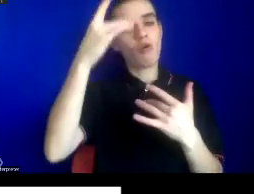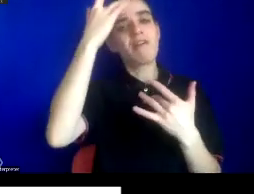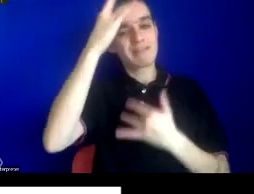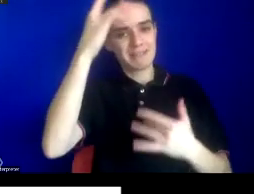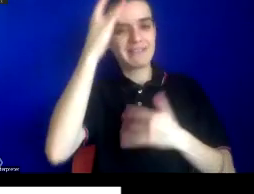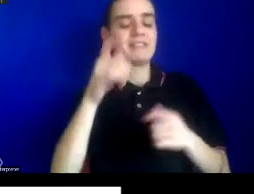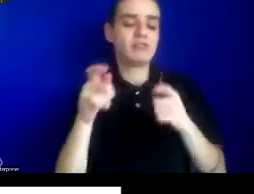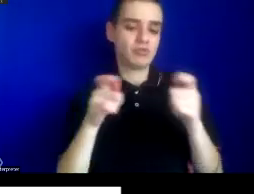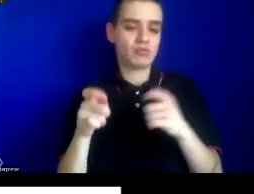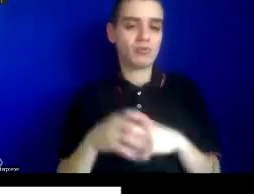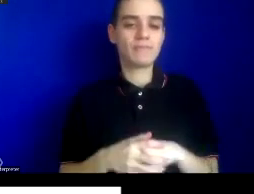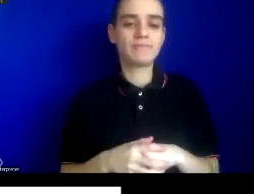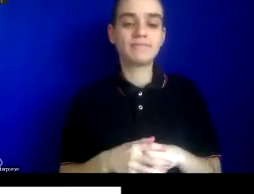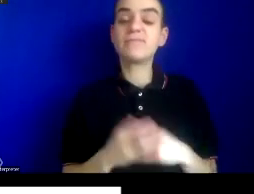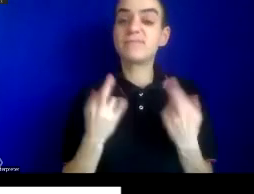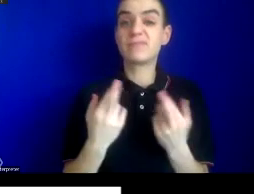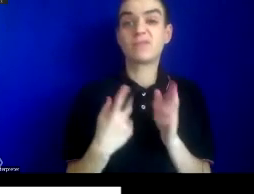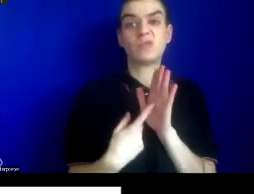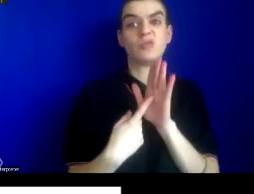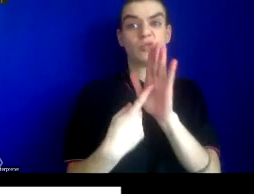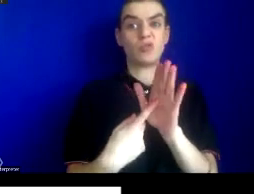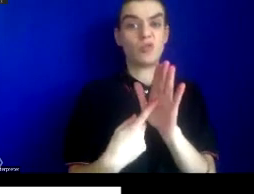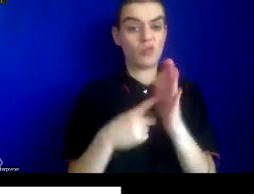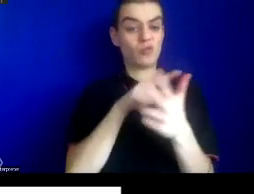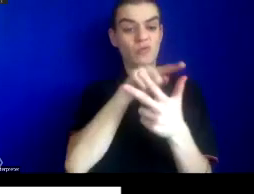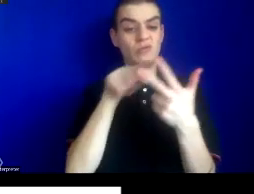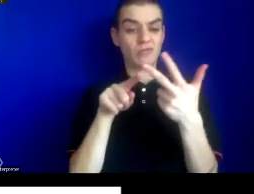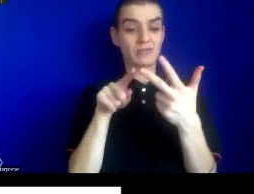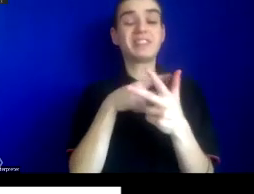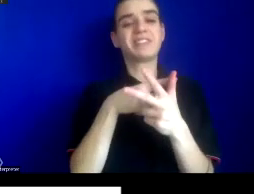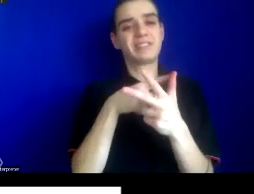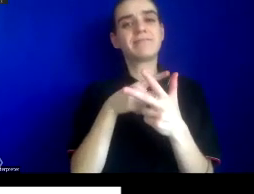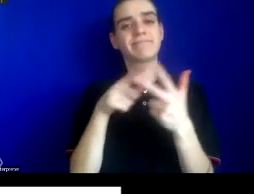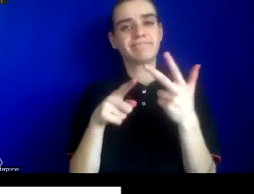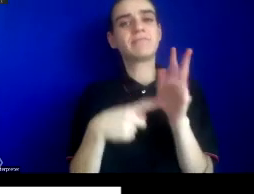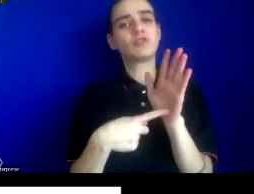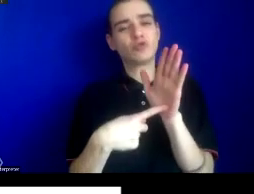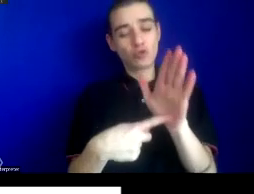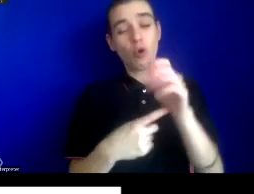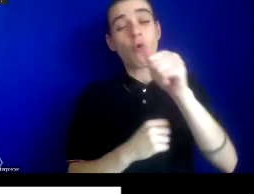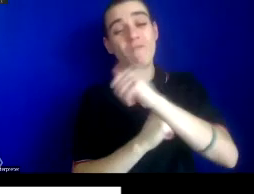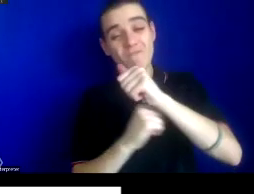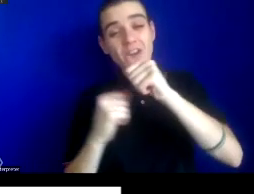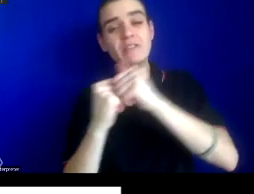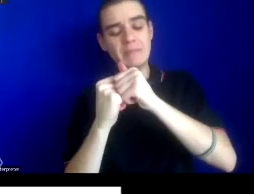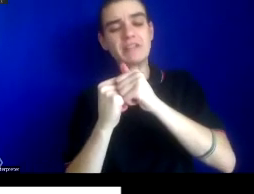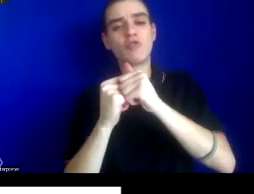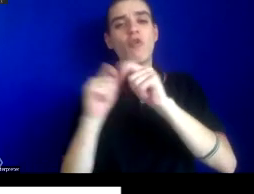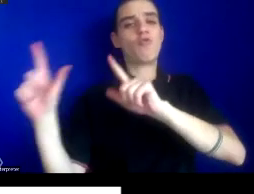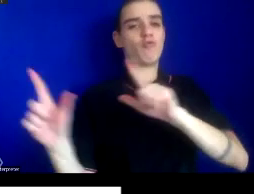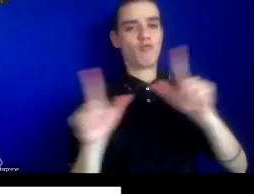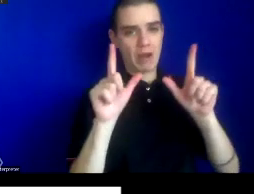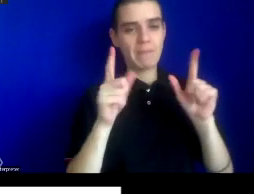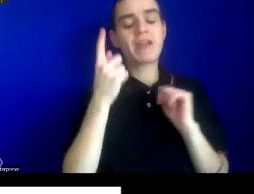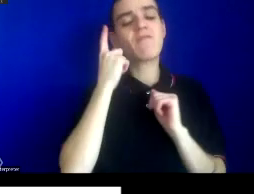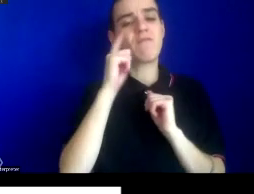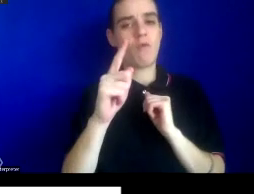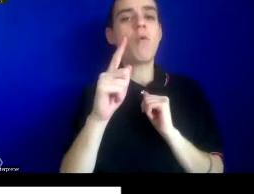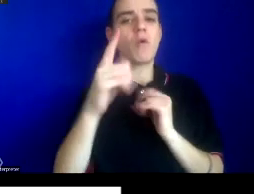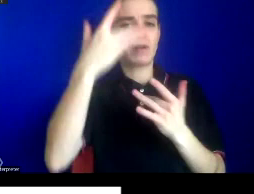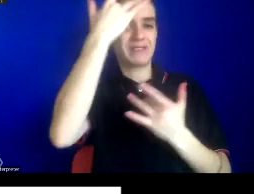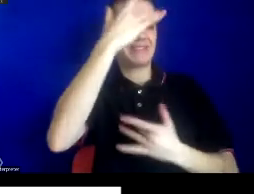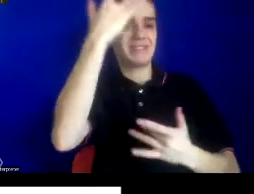demonstrate here is that in each of them, we see fundamentally this particular framing of infectious disease threat